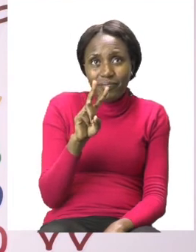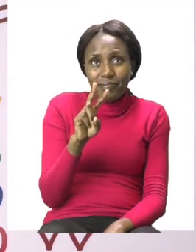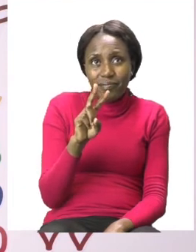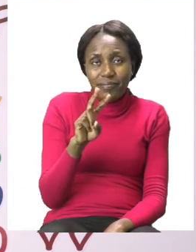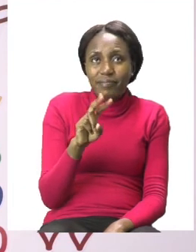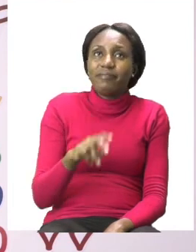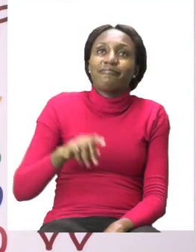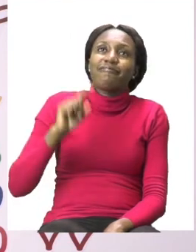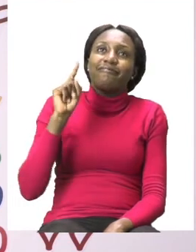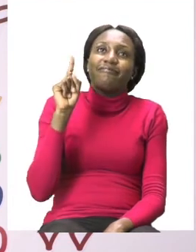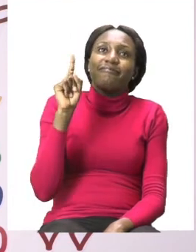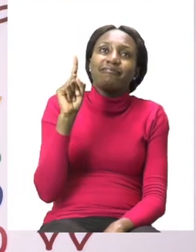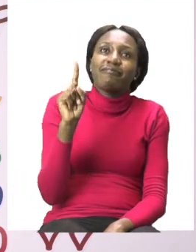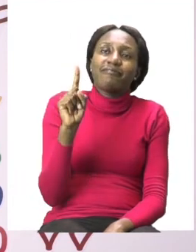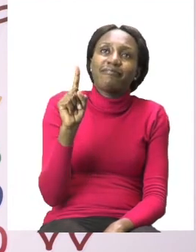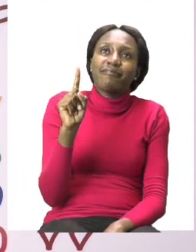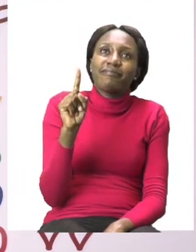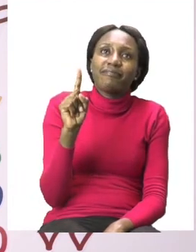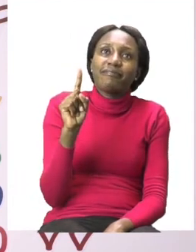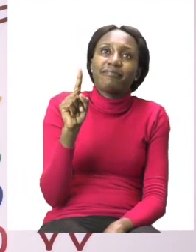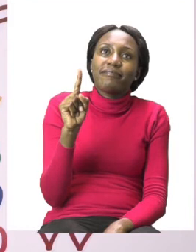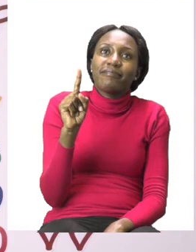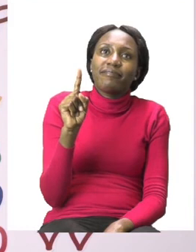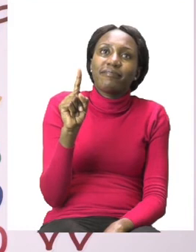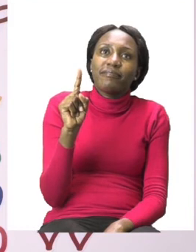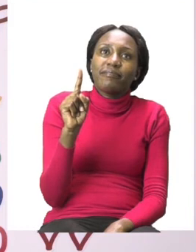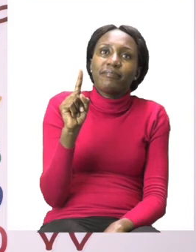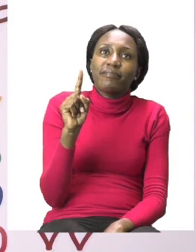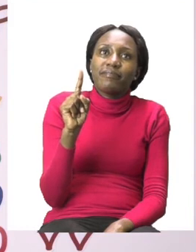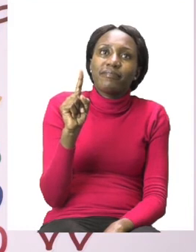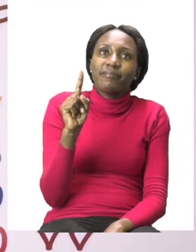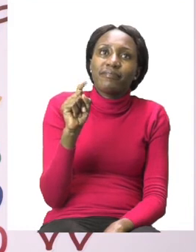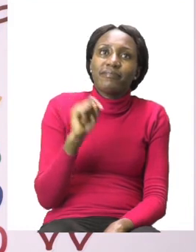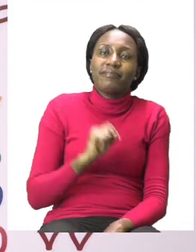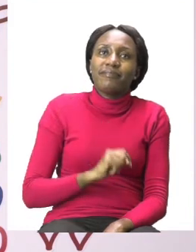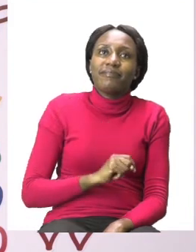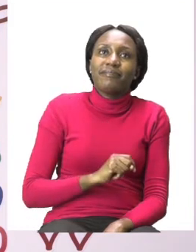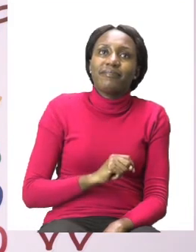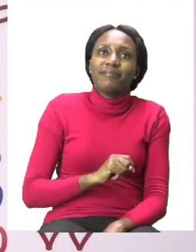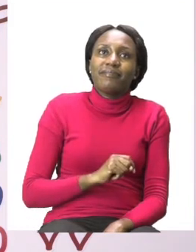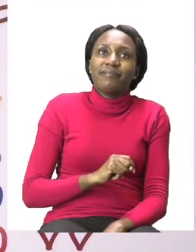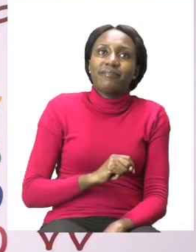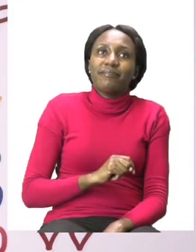And then the last number is going to be a one. When you are done copying the